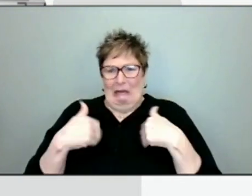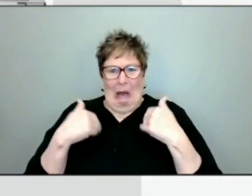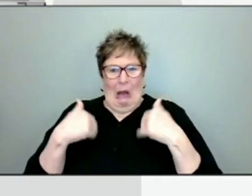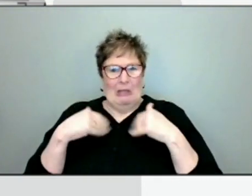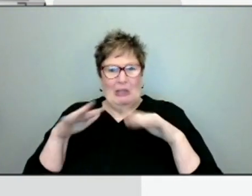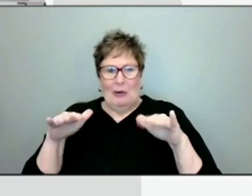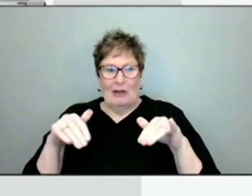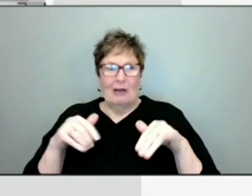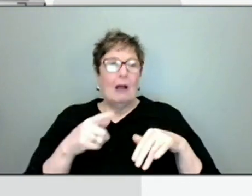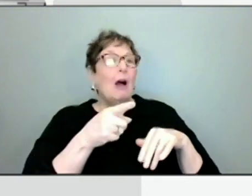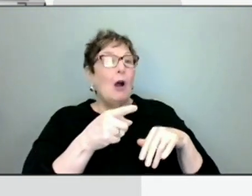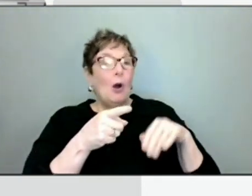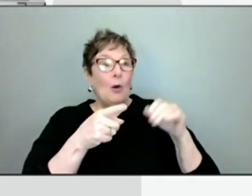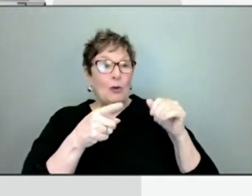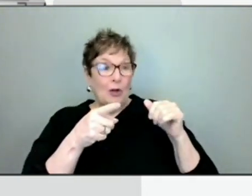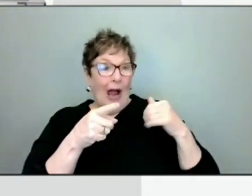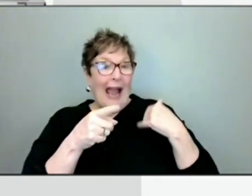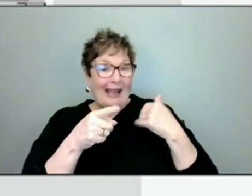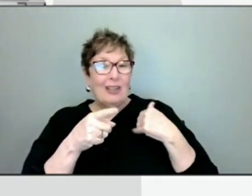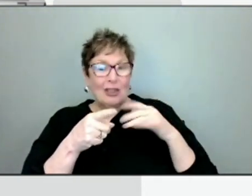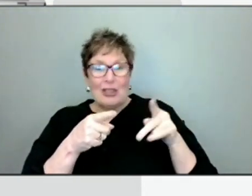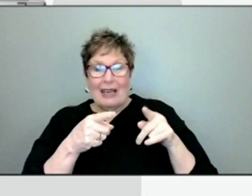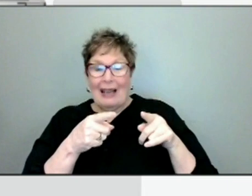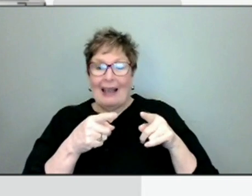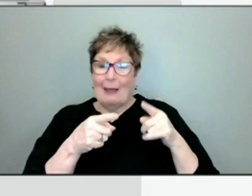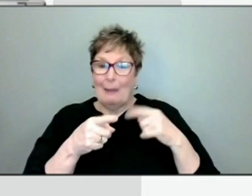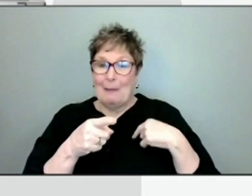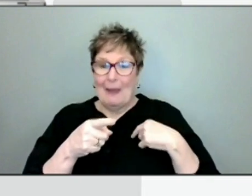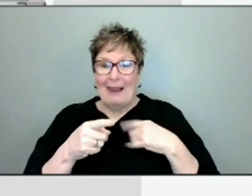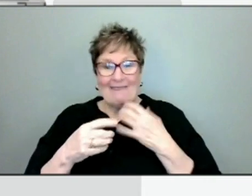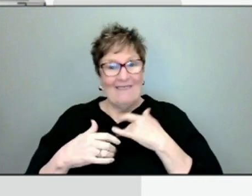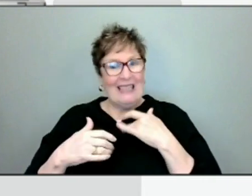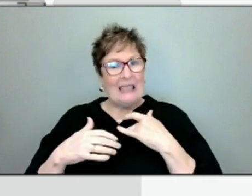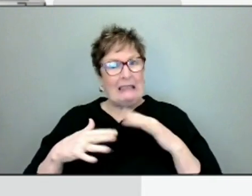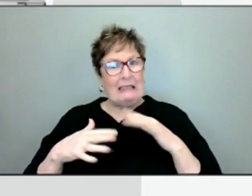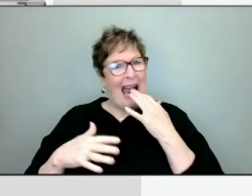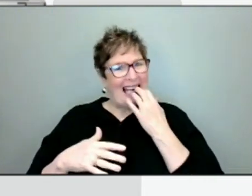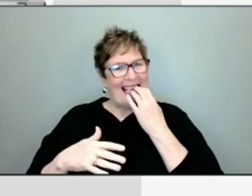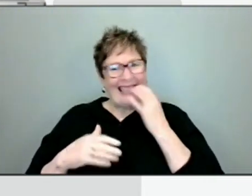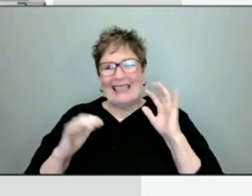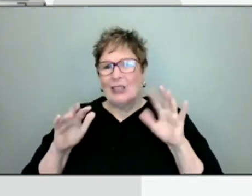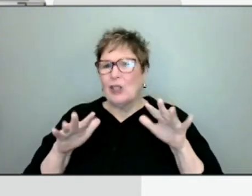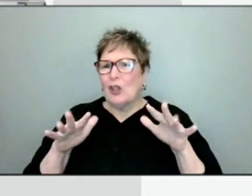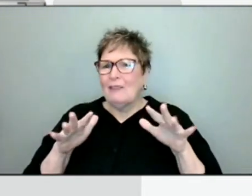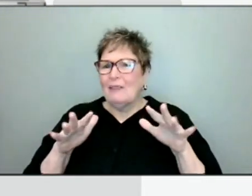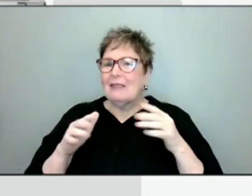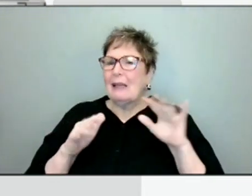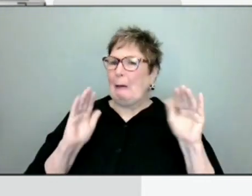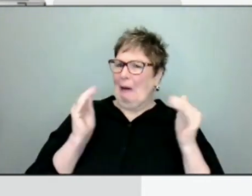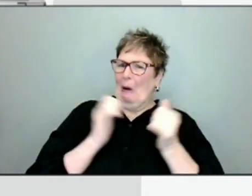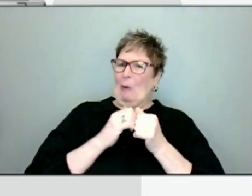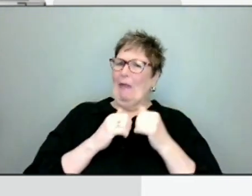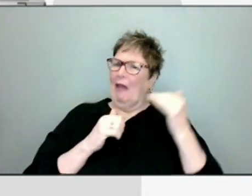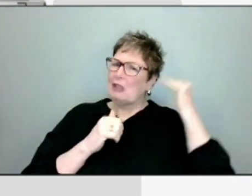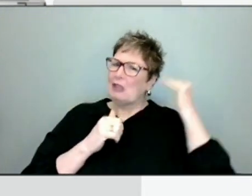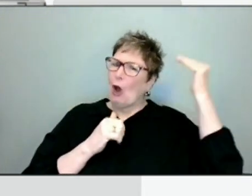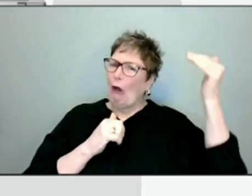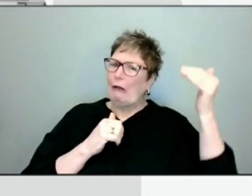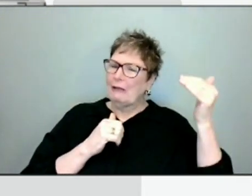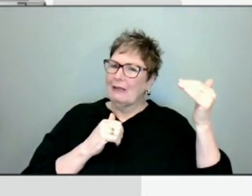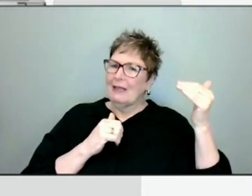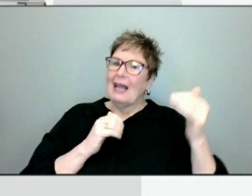understand it's proven, but they're still, they may have apprehensions about that, as opposed to like a 40 year old adult. And